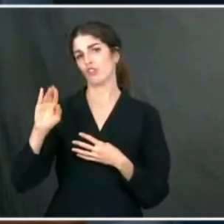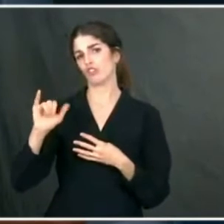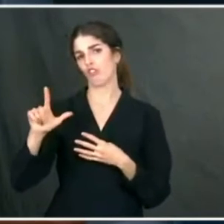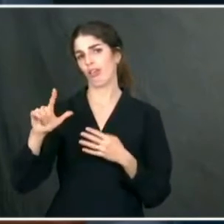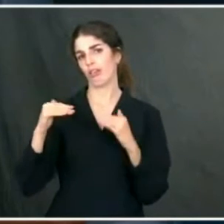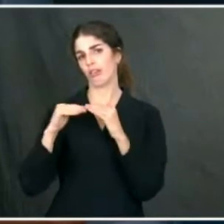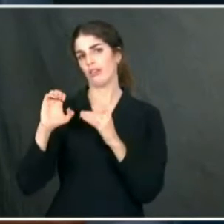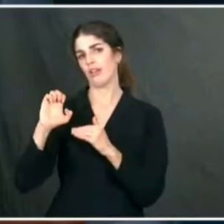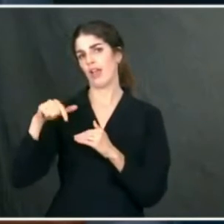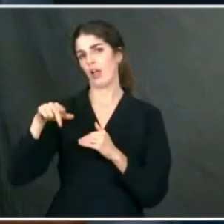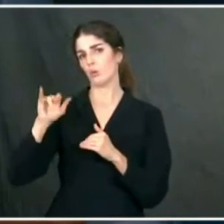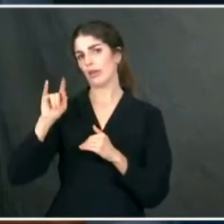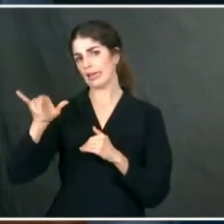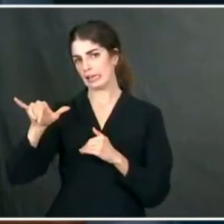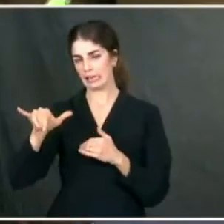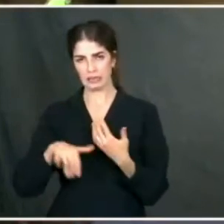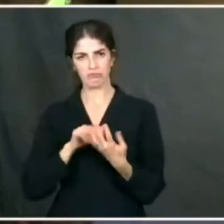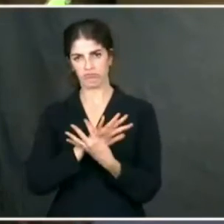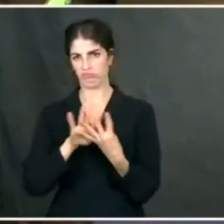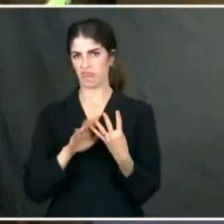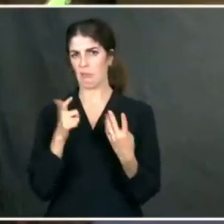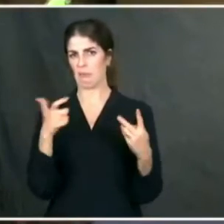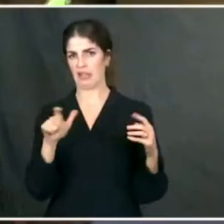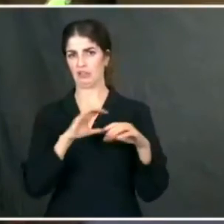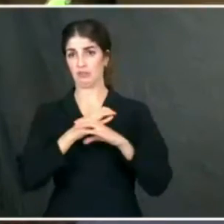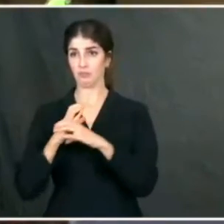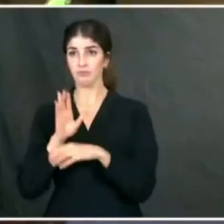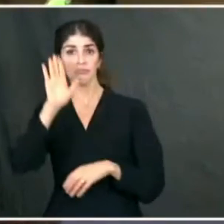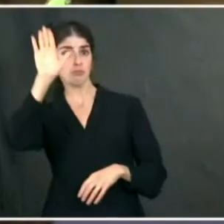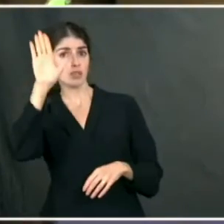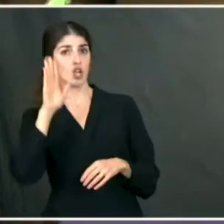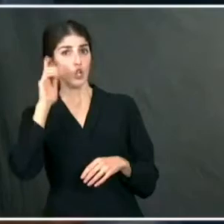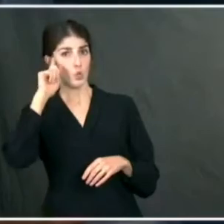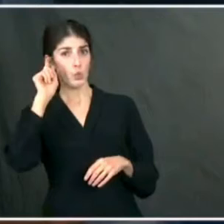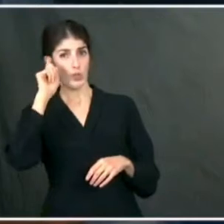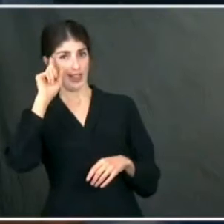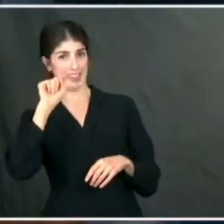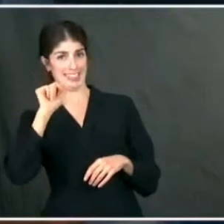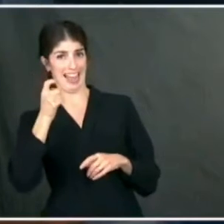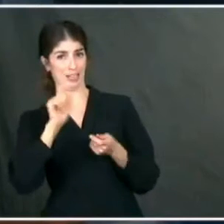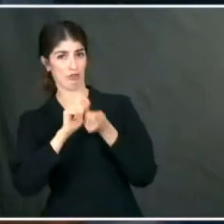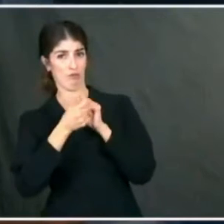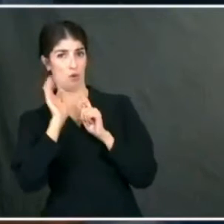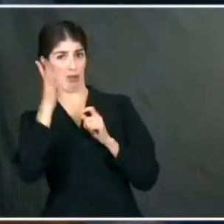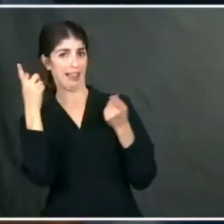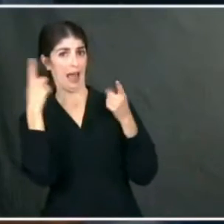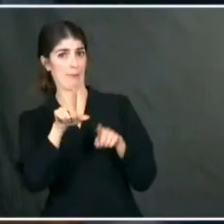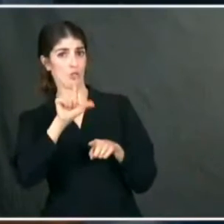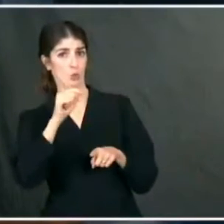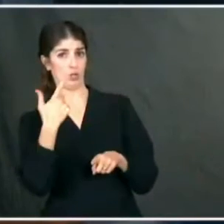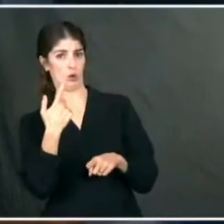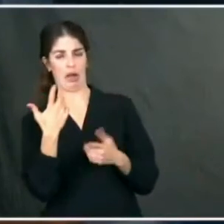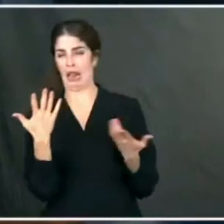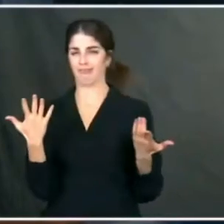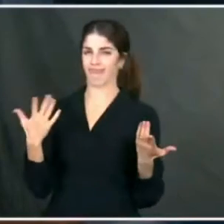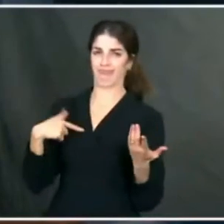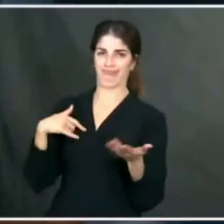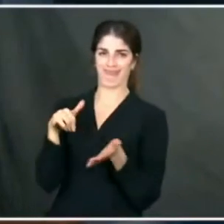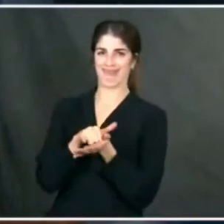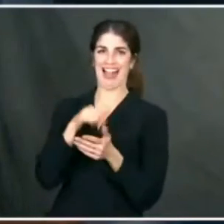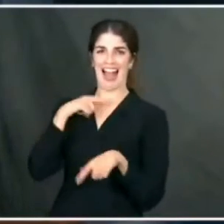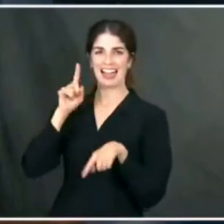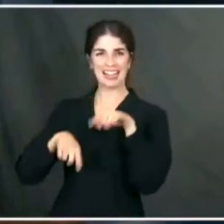And so I was going to ask you, do you think tax reform happens in 2021? I don't really have any predictions for you on that.